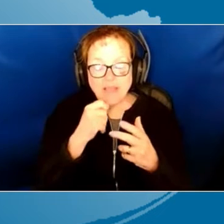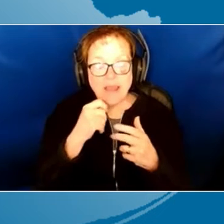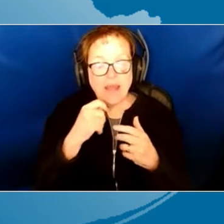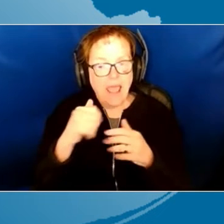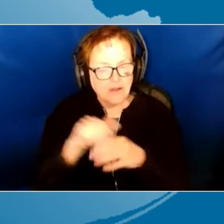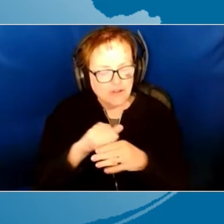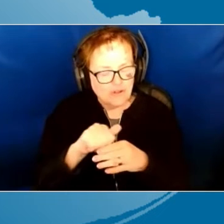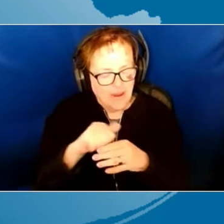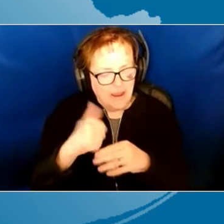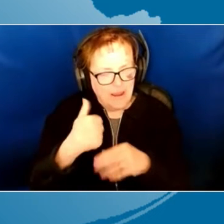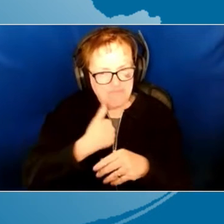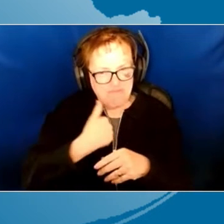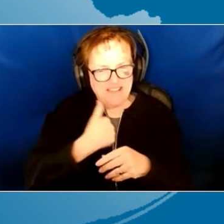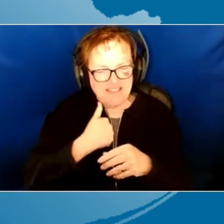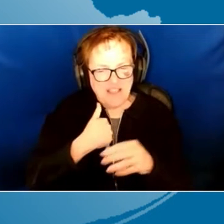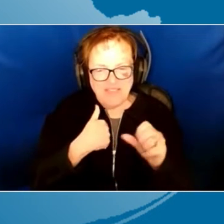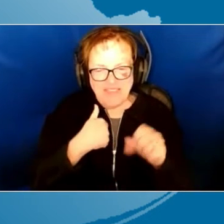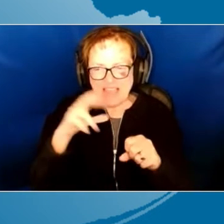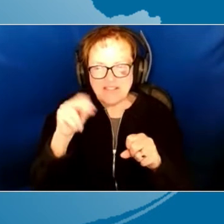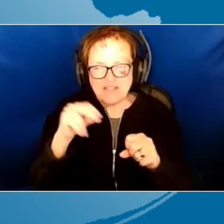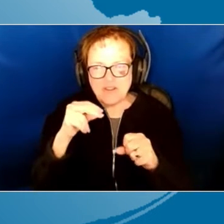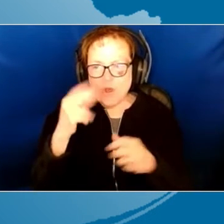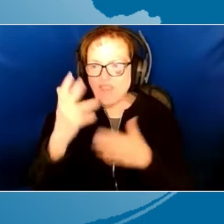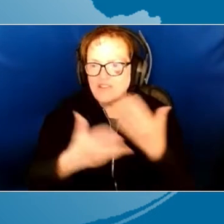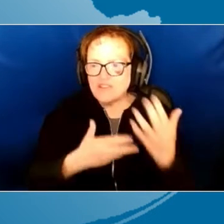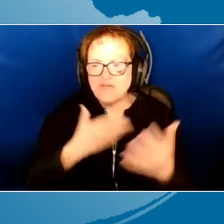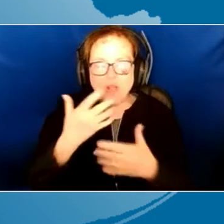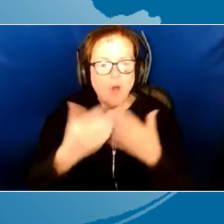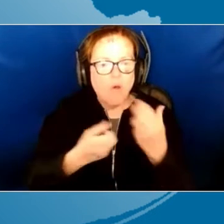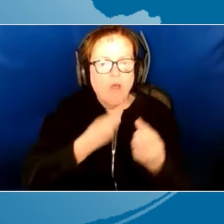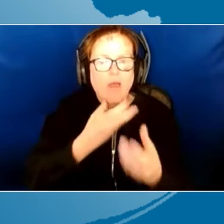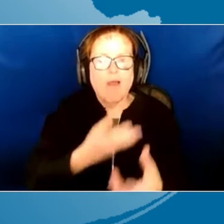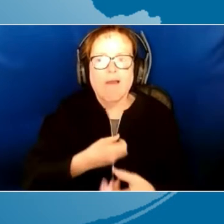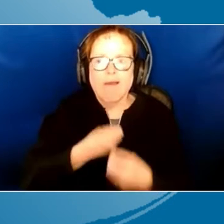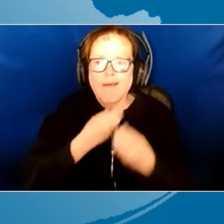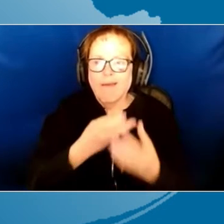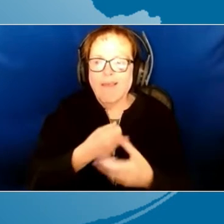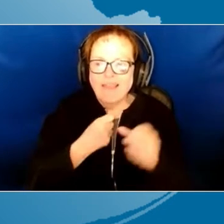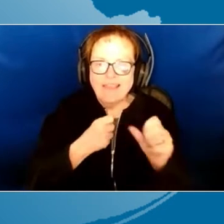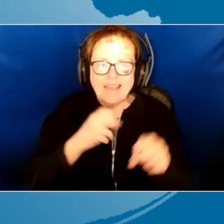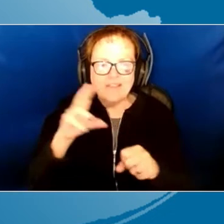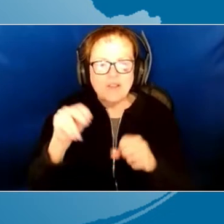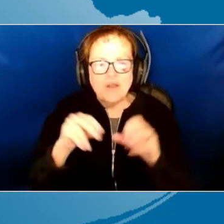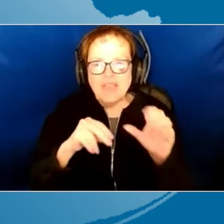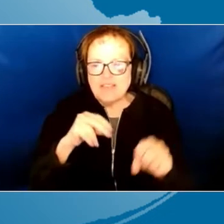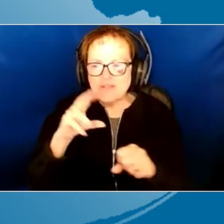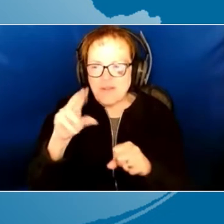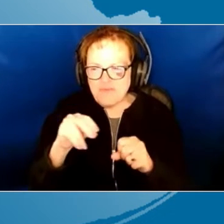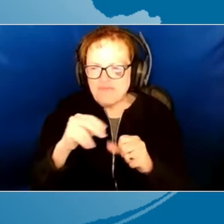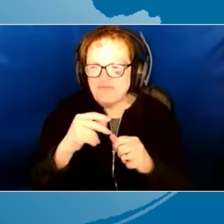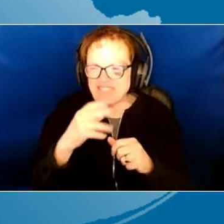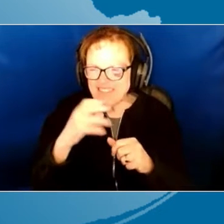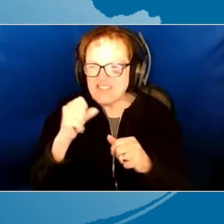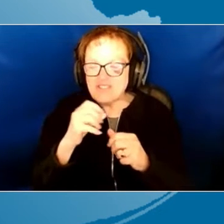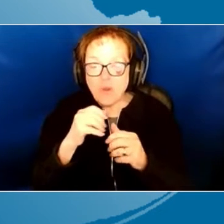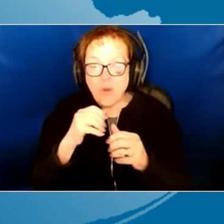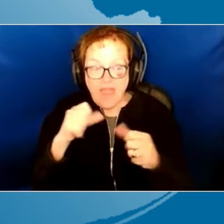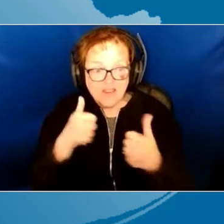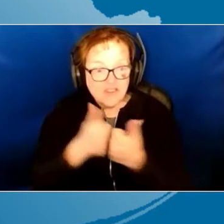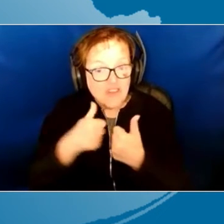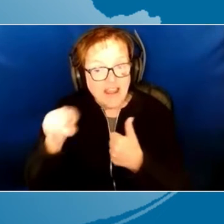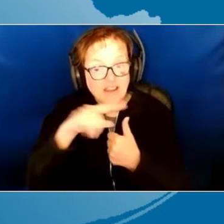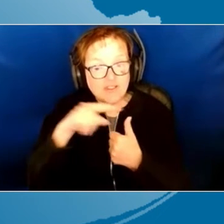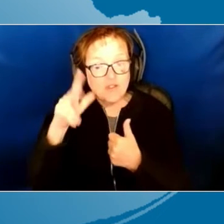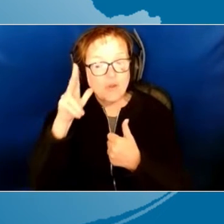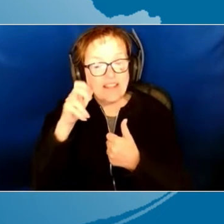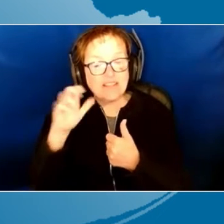in because yes, no questions just kind of flow from me. And so I challenge you to listen to the questions you're asking and see